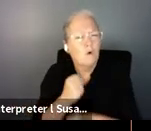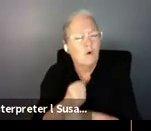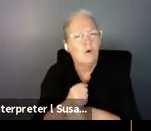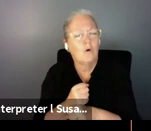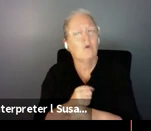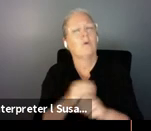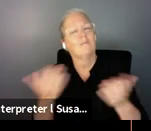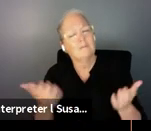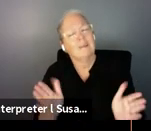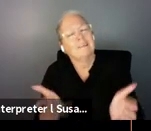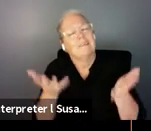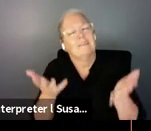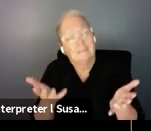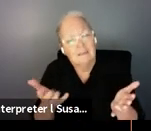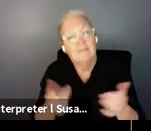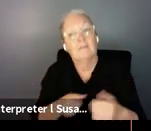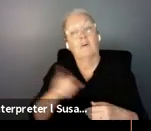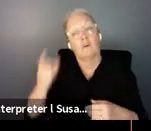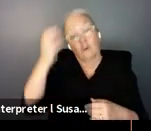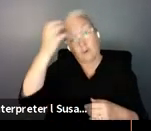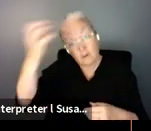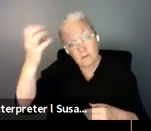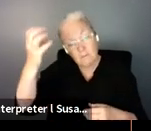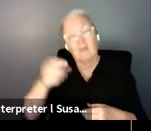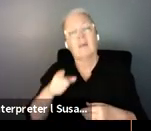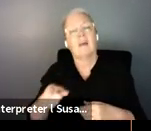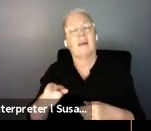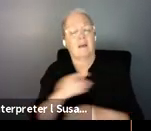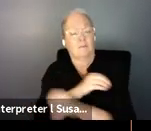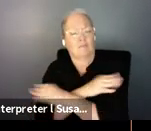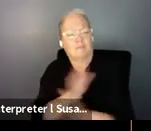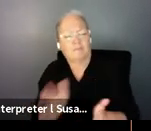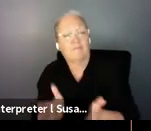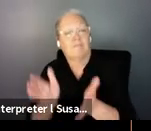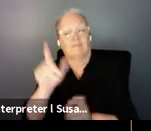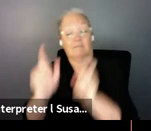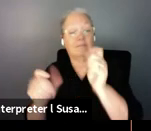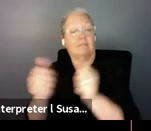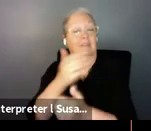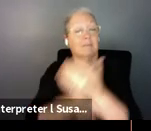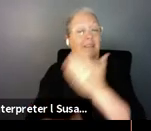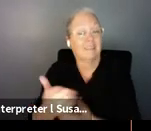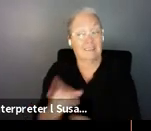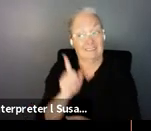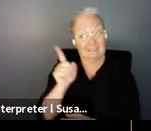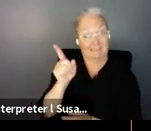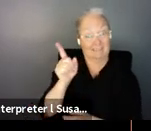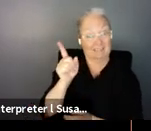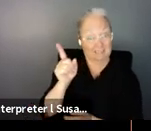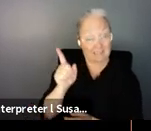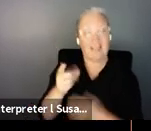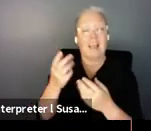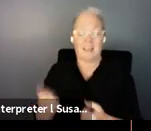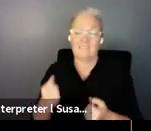the department of empowerment of persons with disabilities uh or dp has signed an mou with some